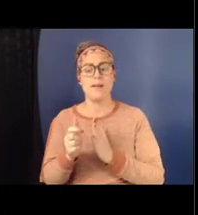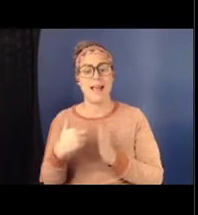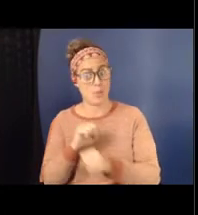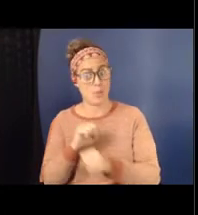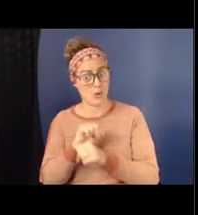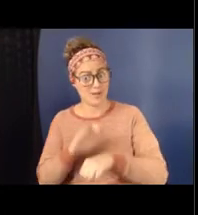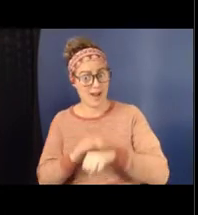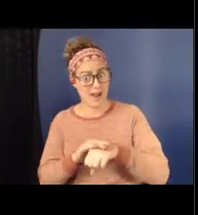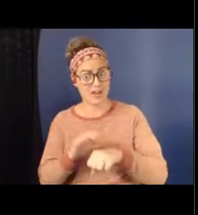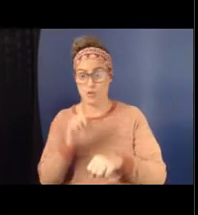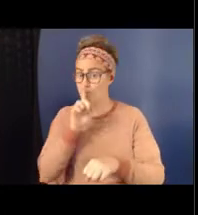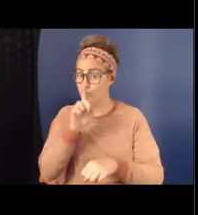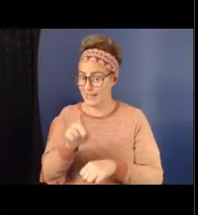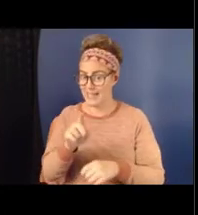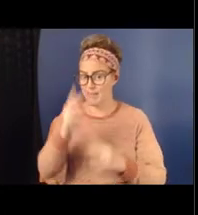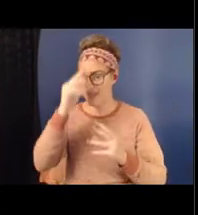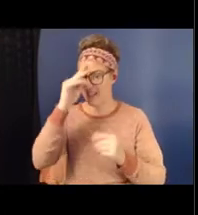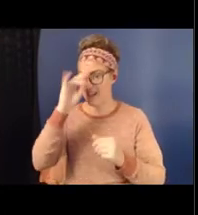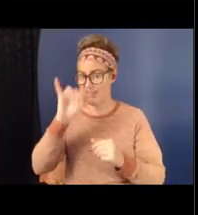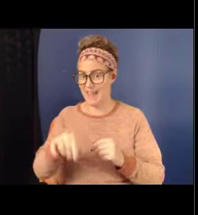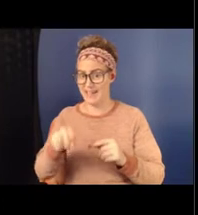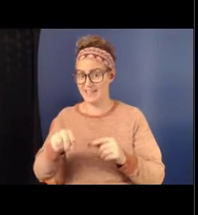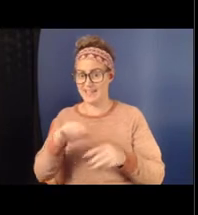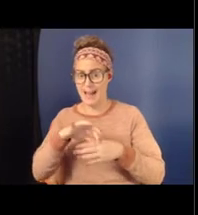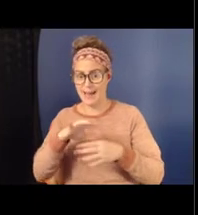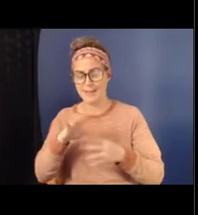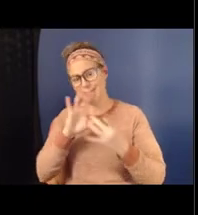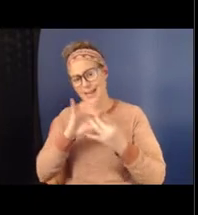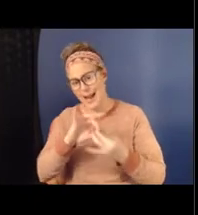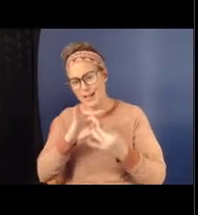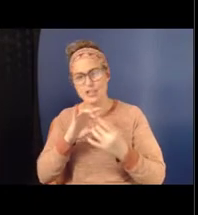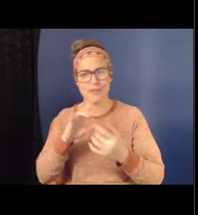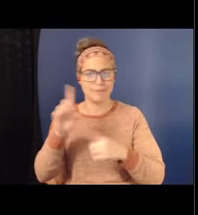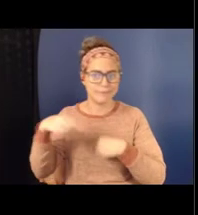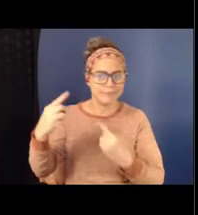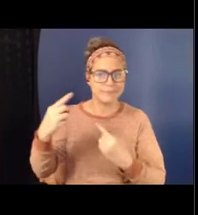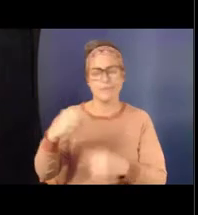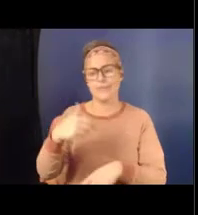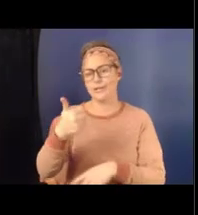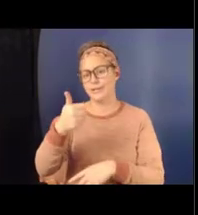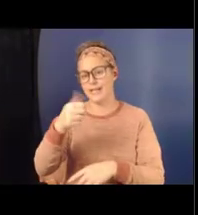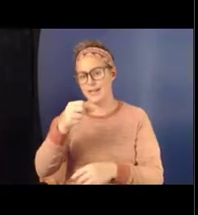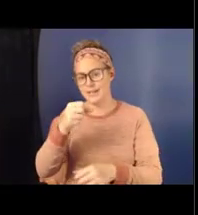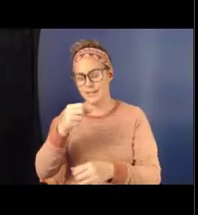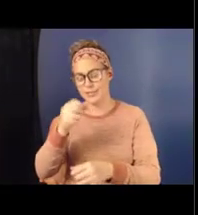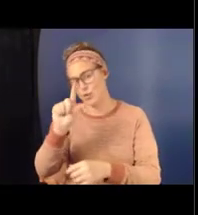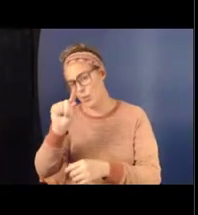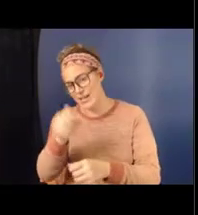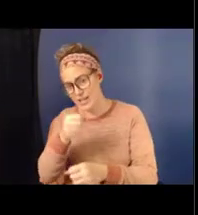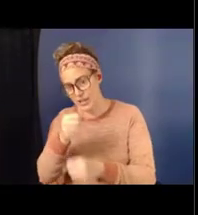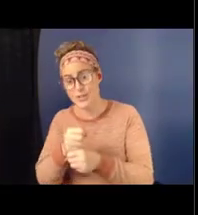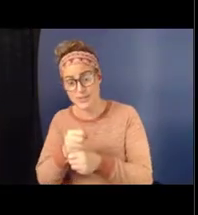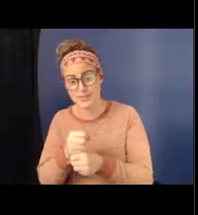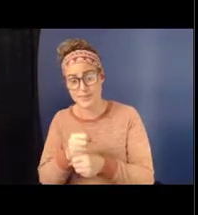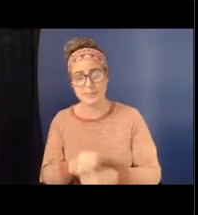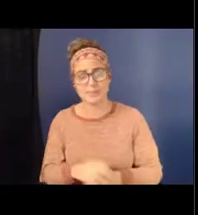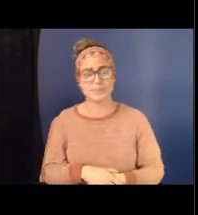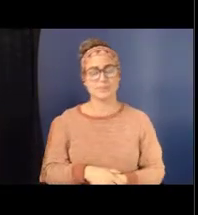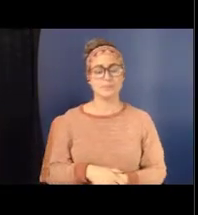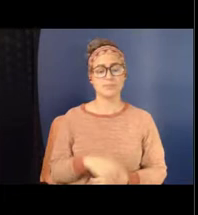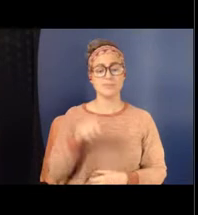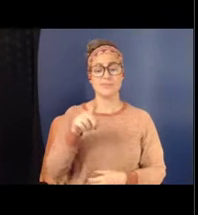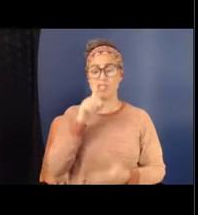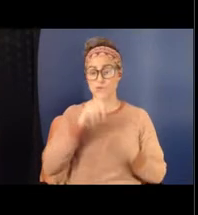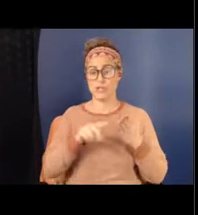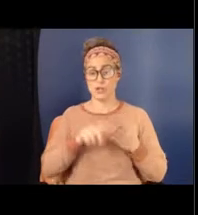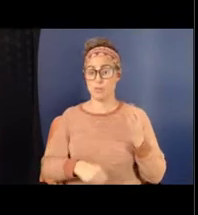been thinking about this connection for over two decades. So, this research has been supported by the federal government, which